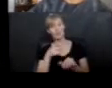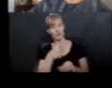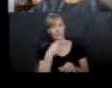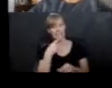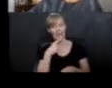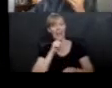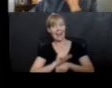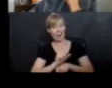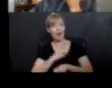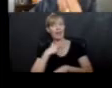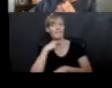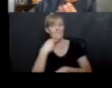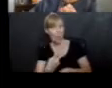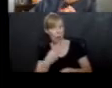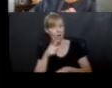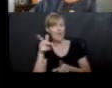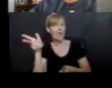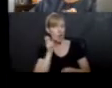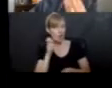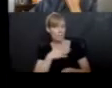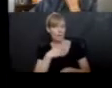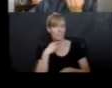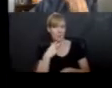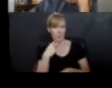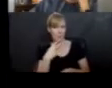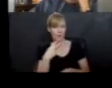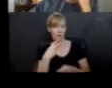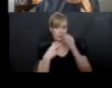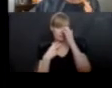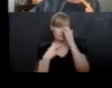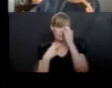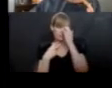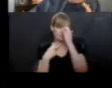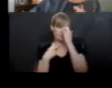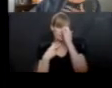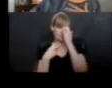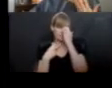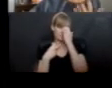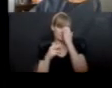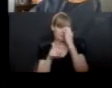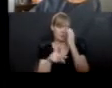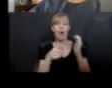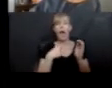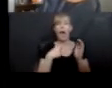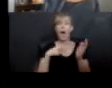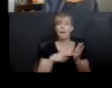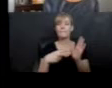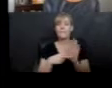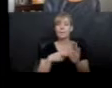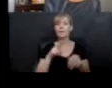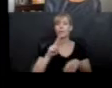voice, right? Yeah. The voice that you literally hear. I mean, use your voice.